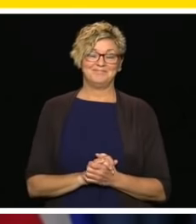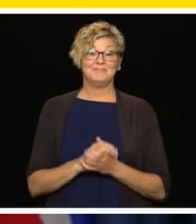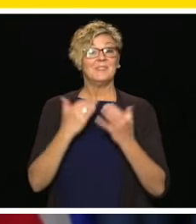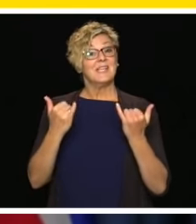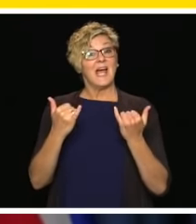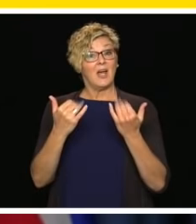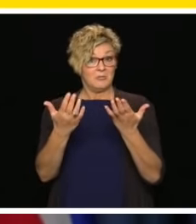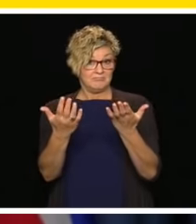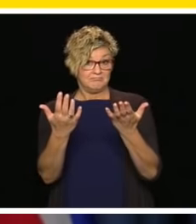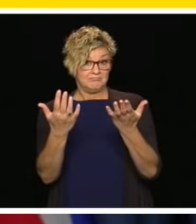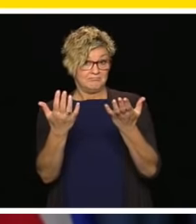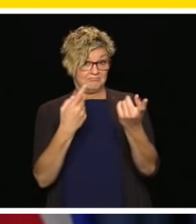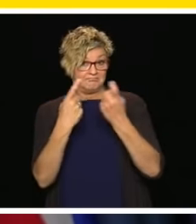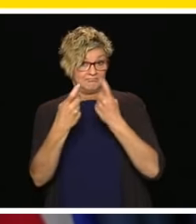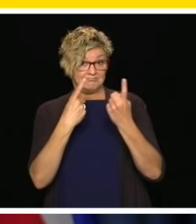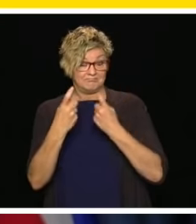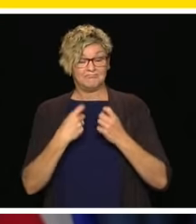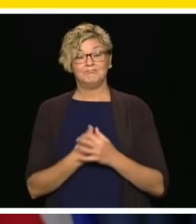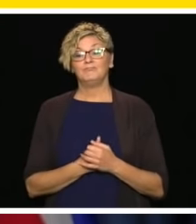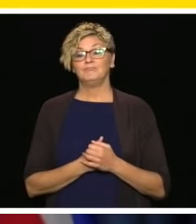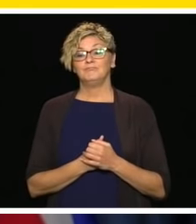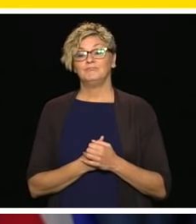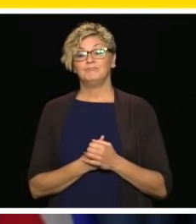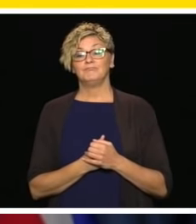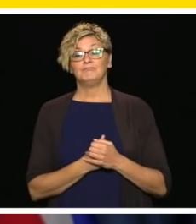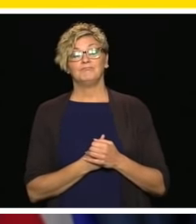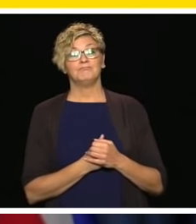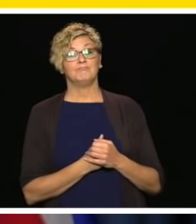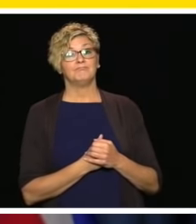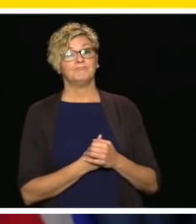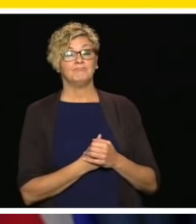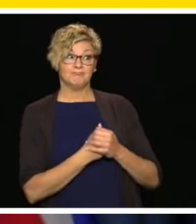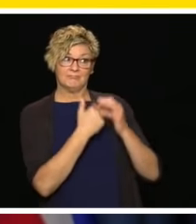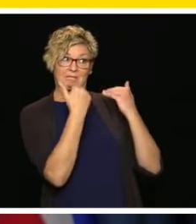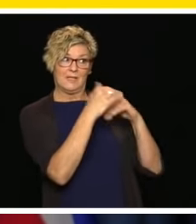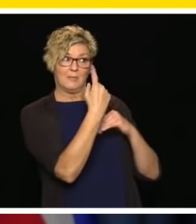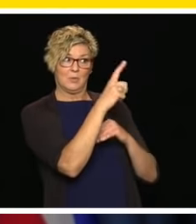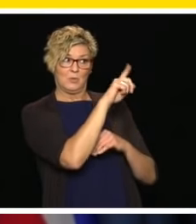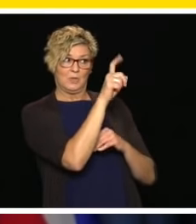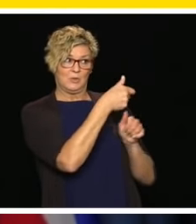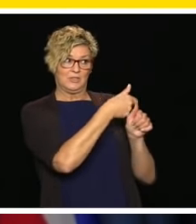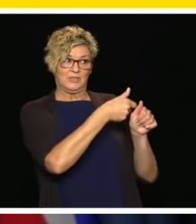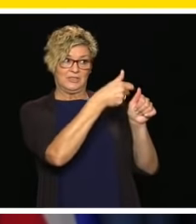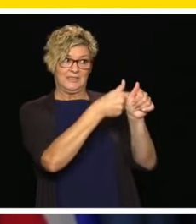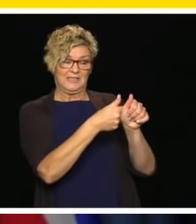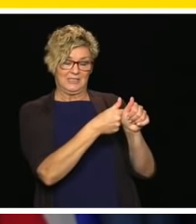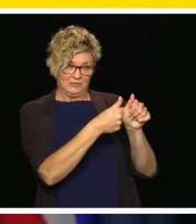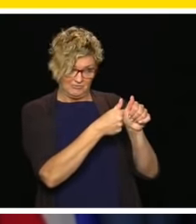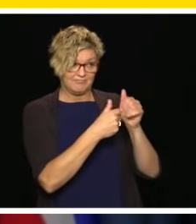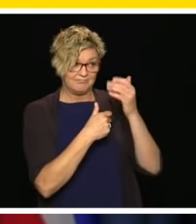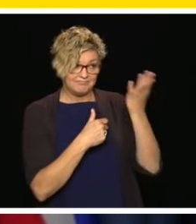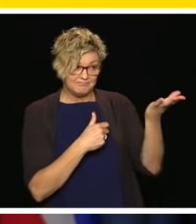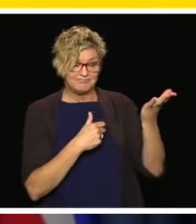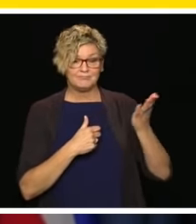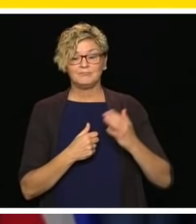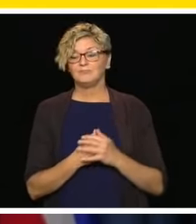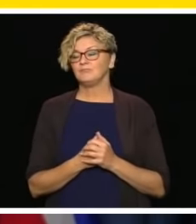Reminder to reporters on the line, please press star 1 to get in the queue. Our first question today is from Richard Zussman.